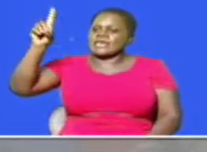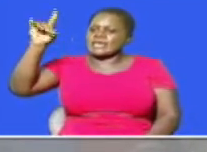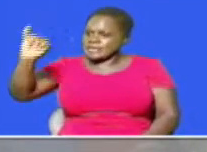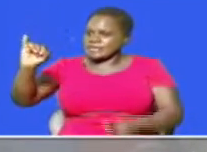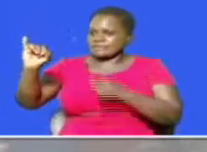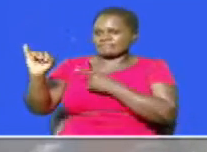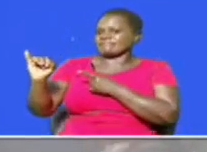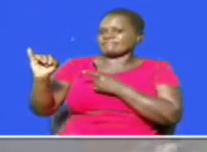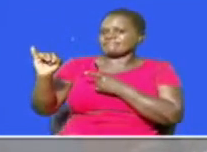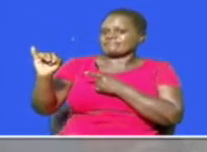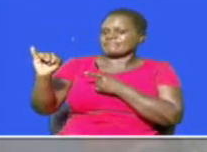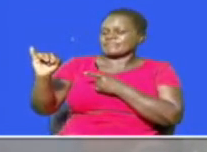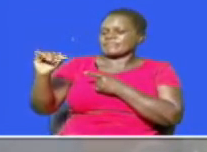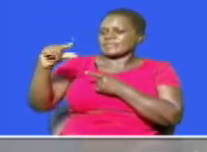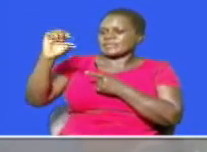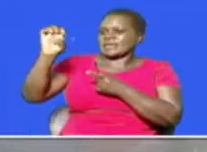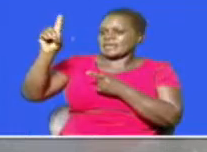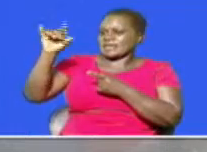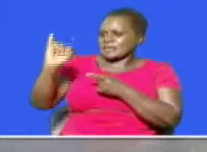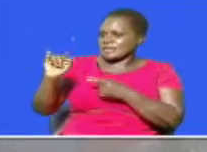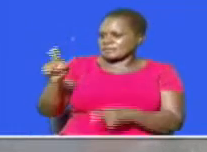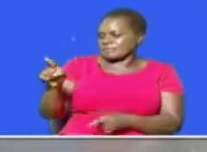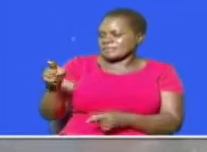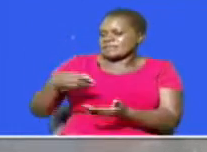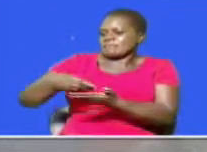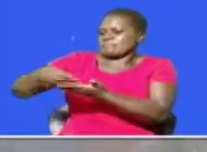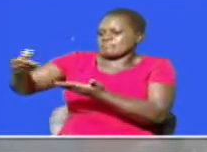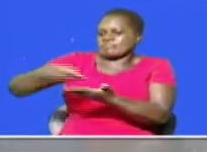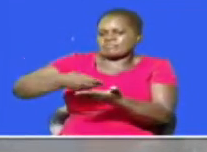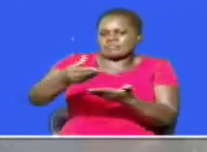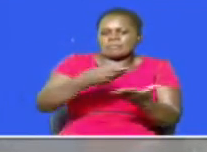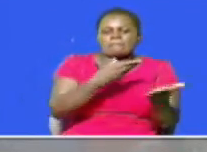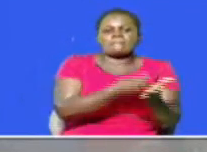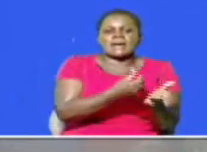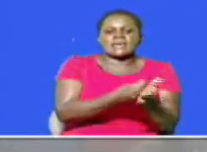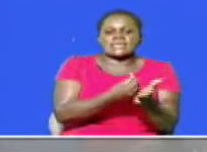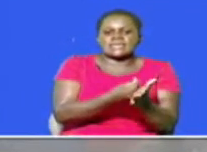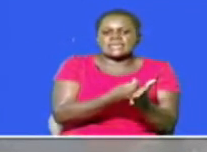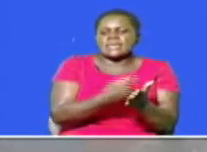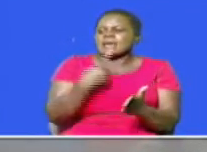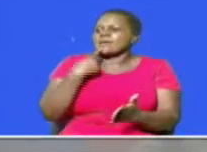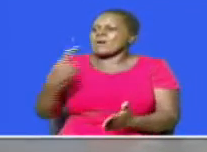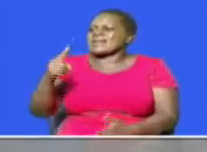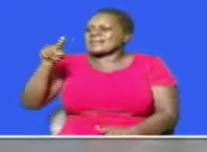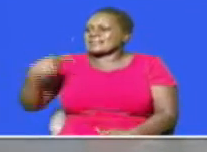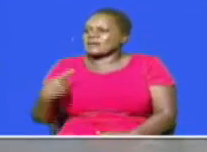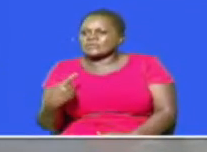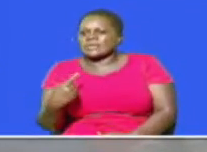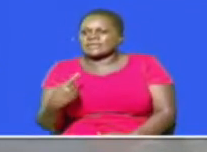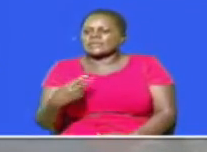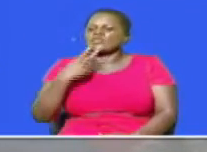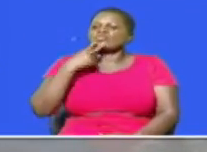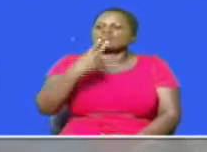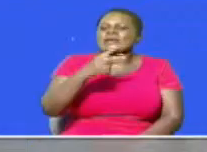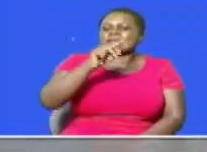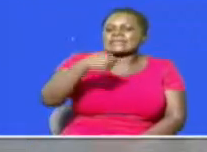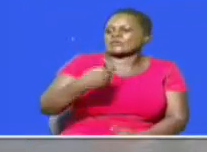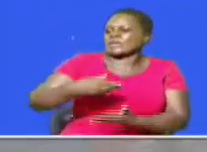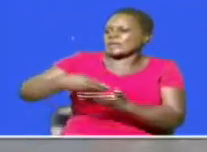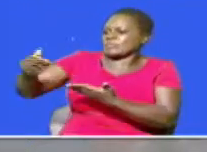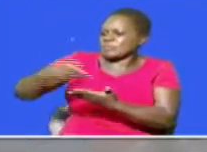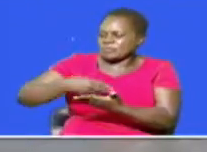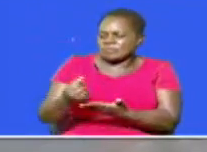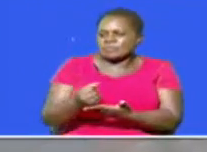honorable gandhi distributing money in terms of a hundred thousand and two hundred thousand